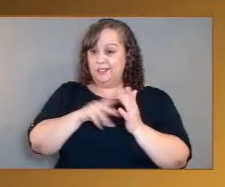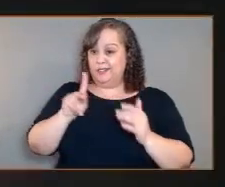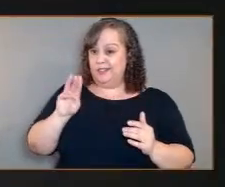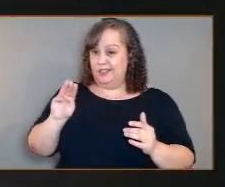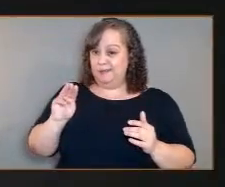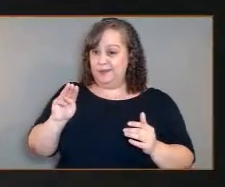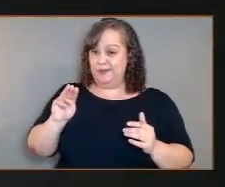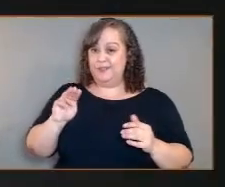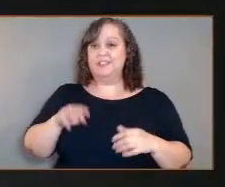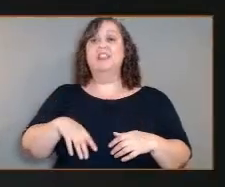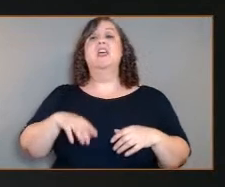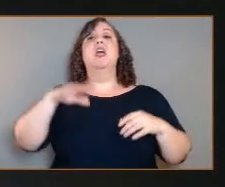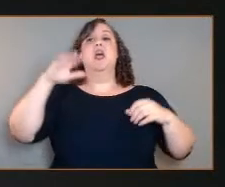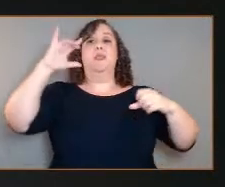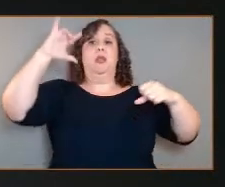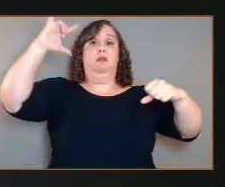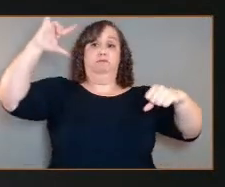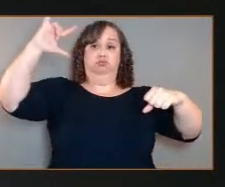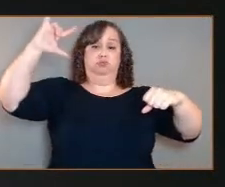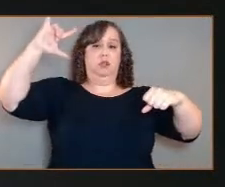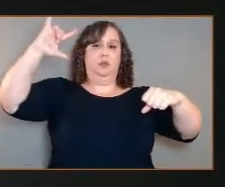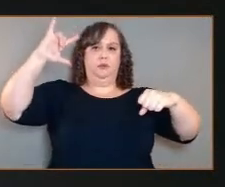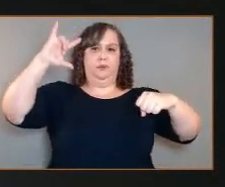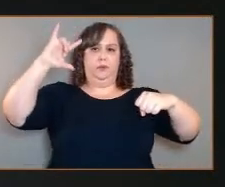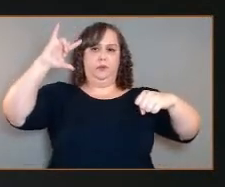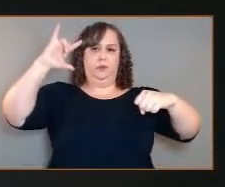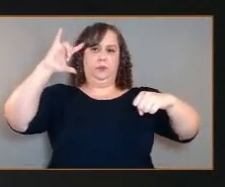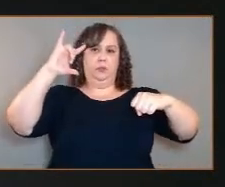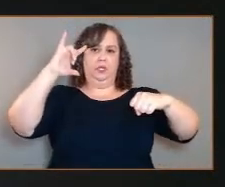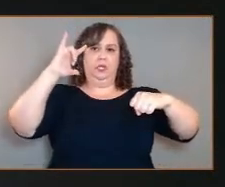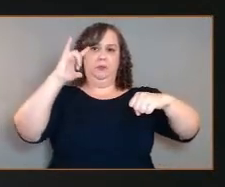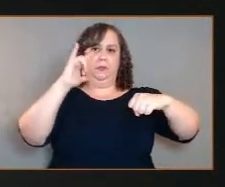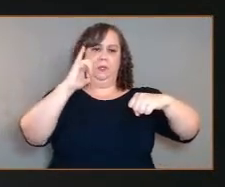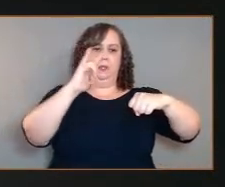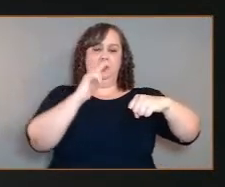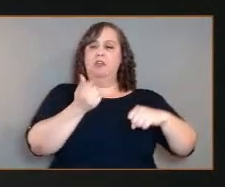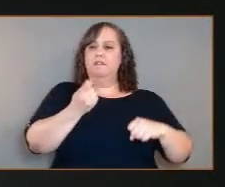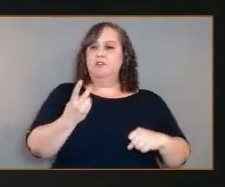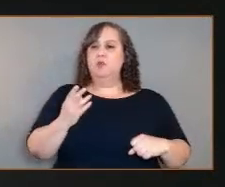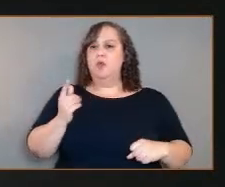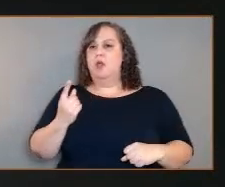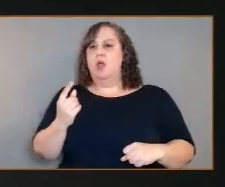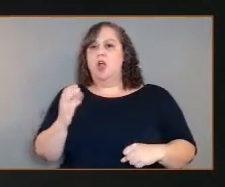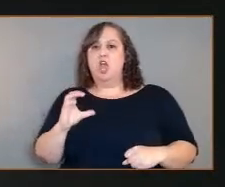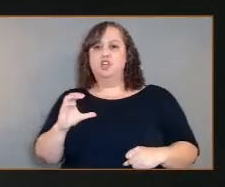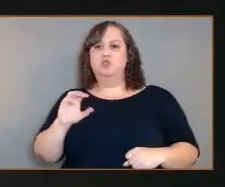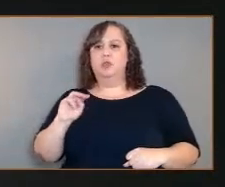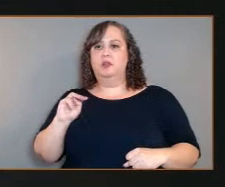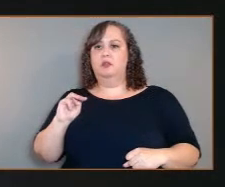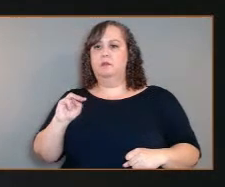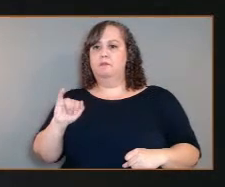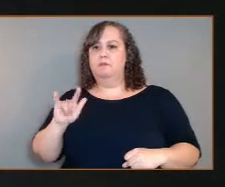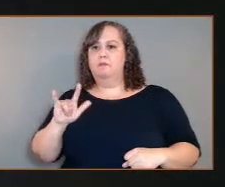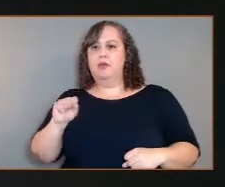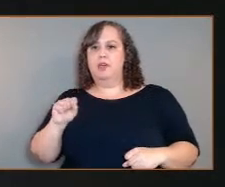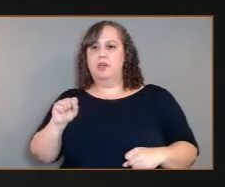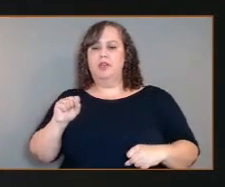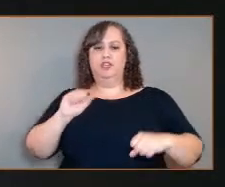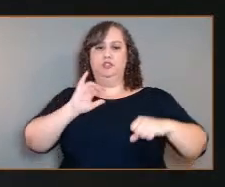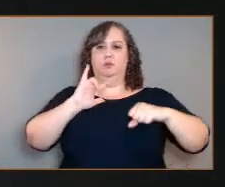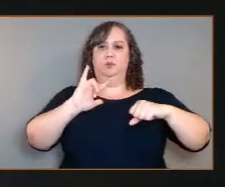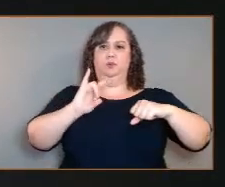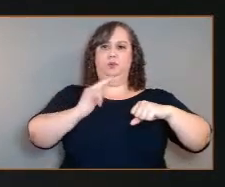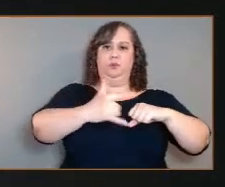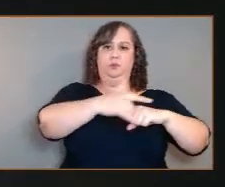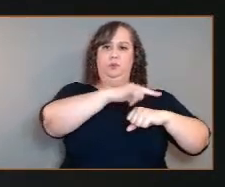that orbit down slowly to being just a few hundred miles above the surface. So we actually use our solar